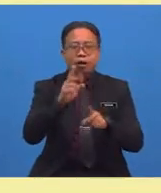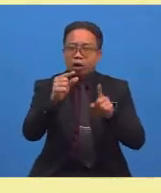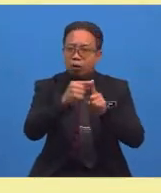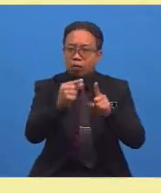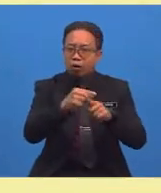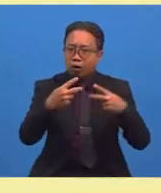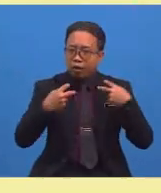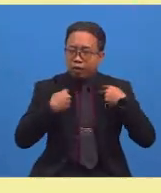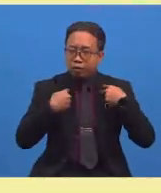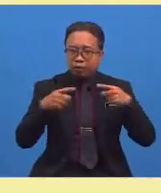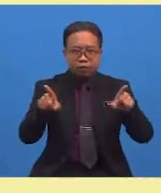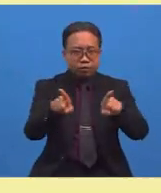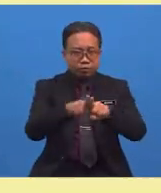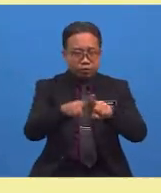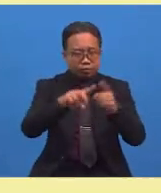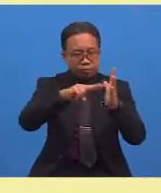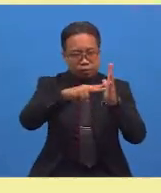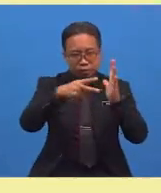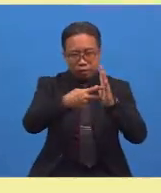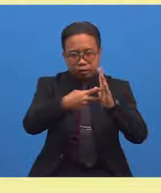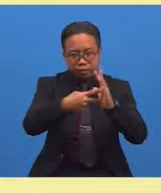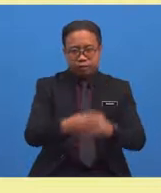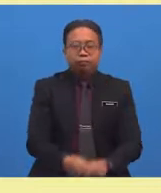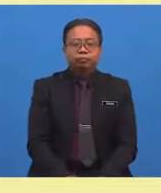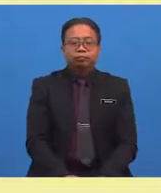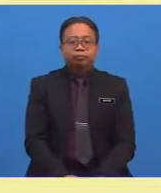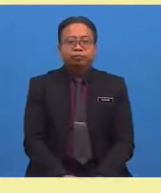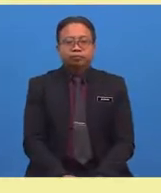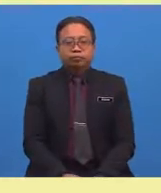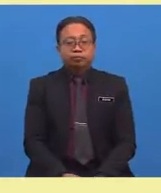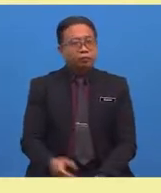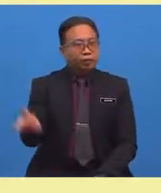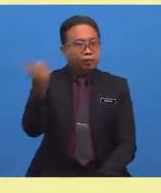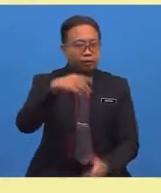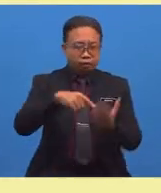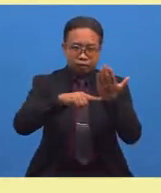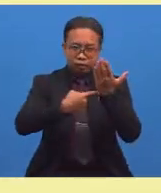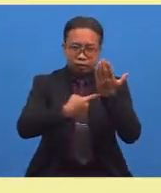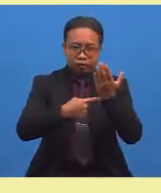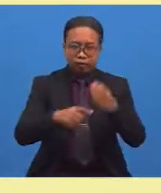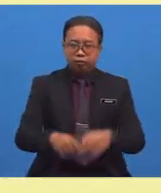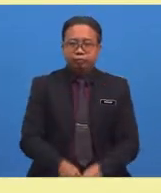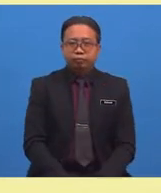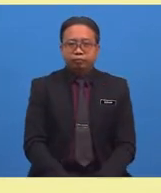that have the same or almost the same meaning. Let's start the game.